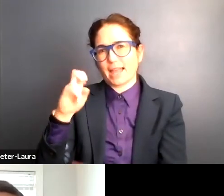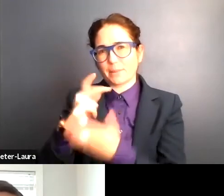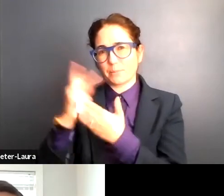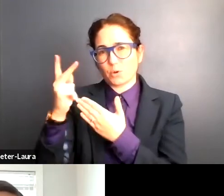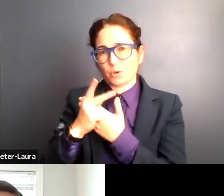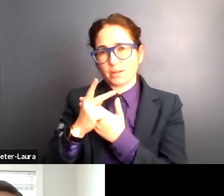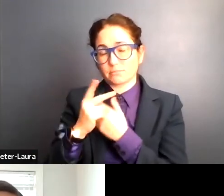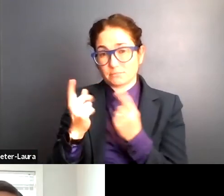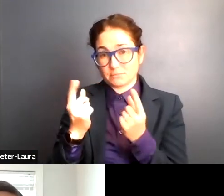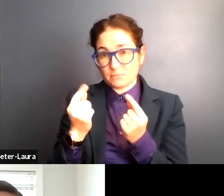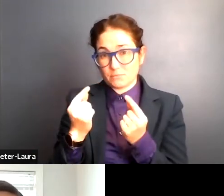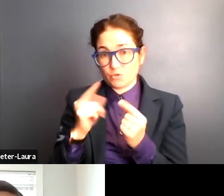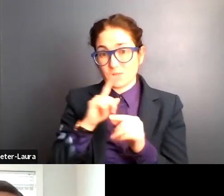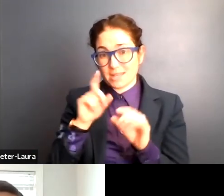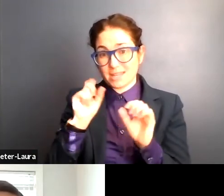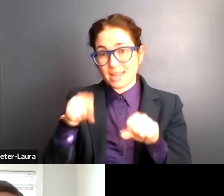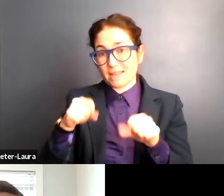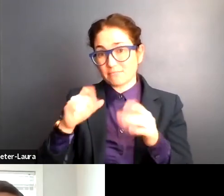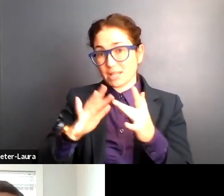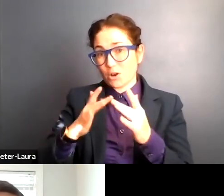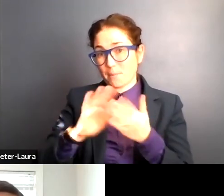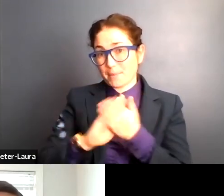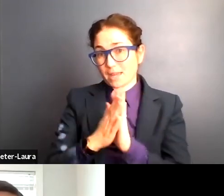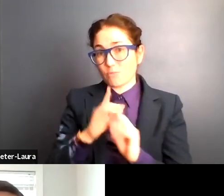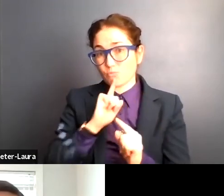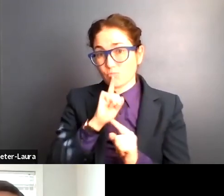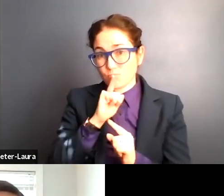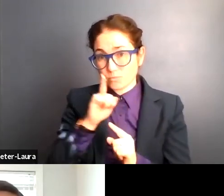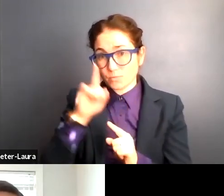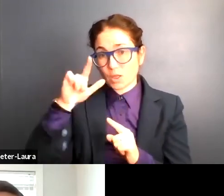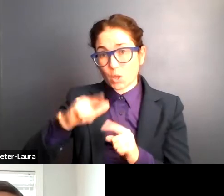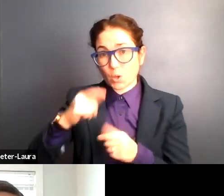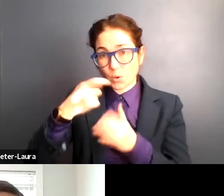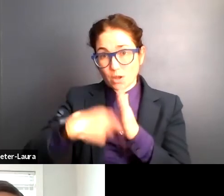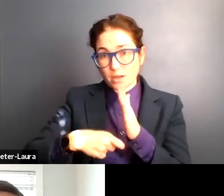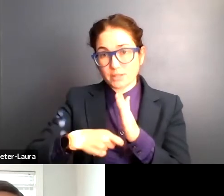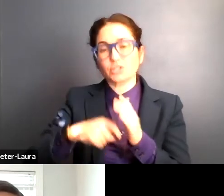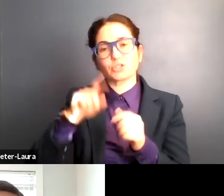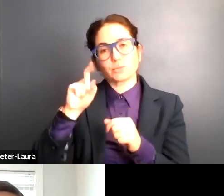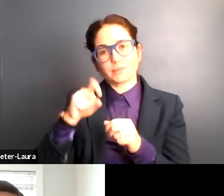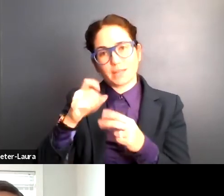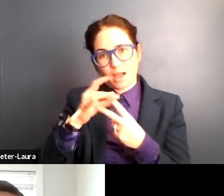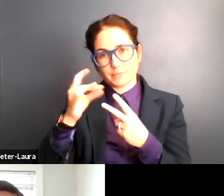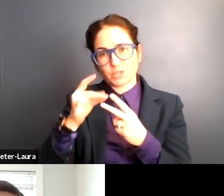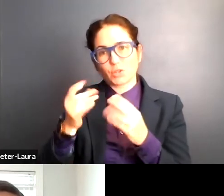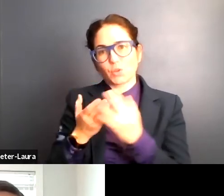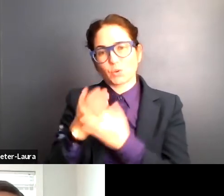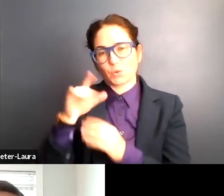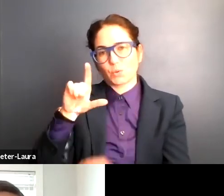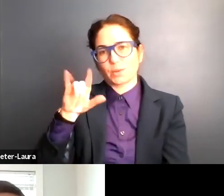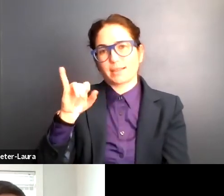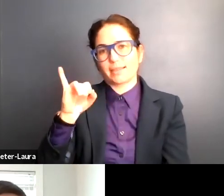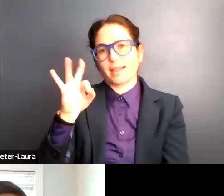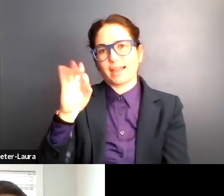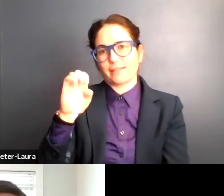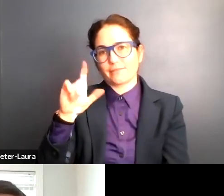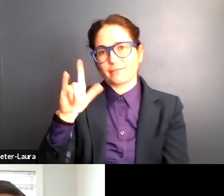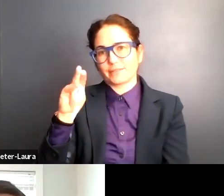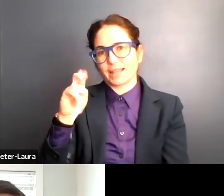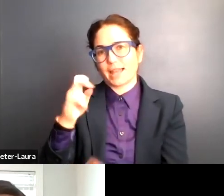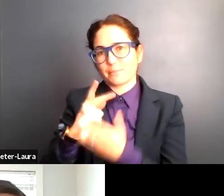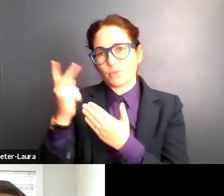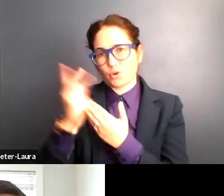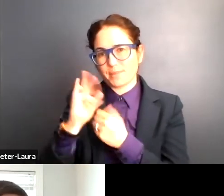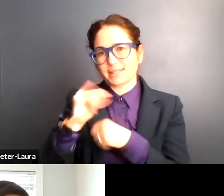can really make the internet truly low cost is making it an option through the lifeline program that is national